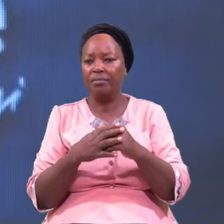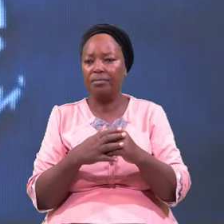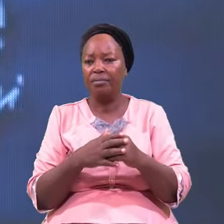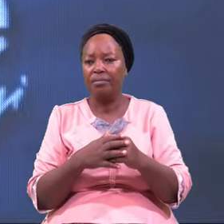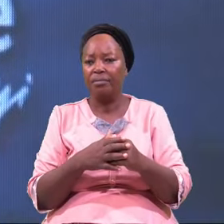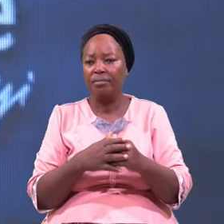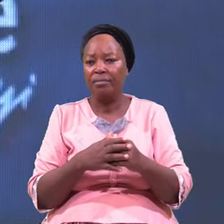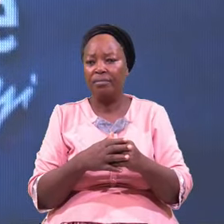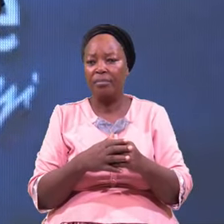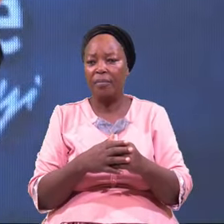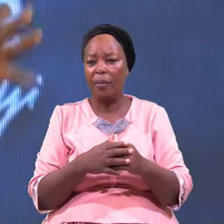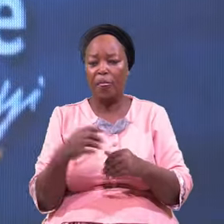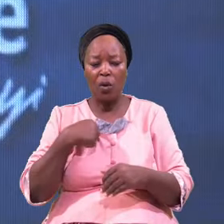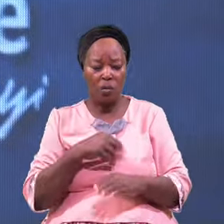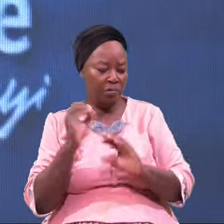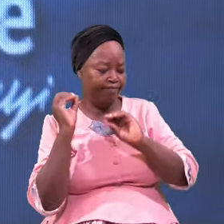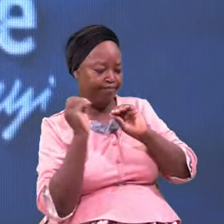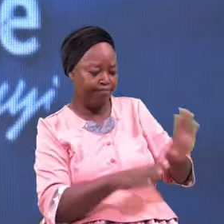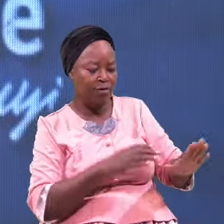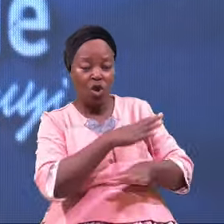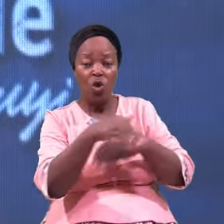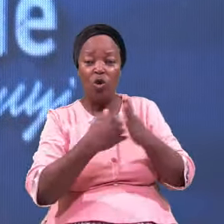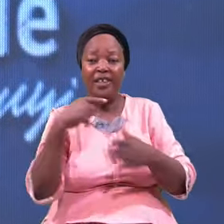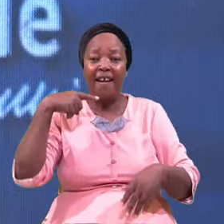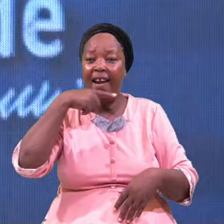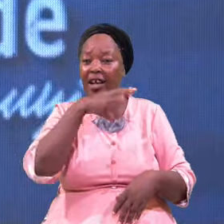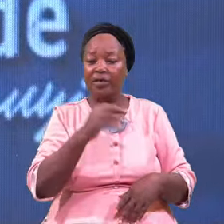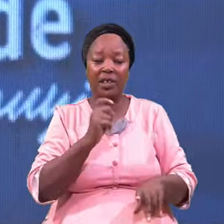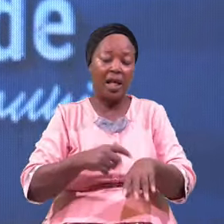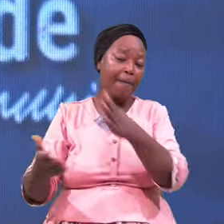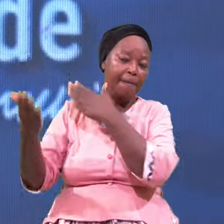Will Drop All The Lies Of The Past